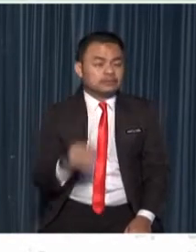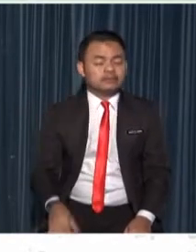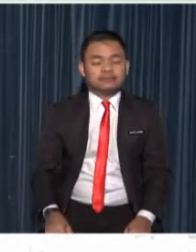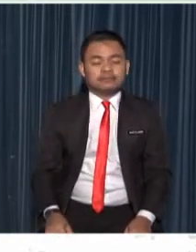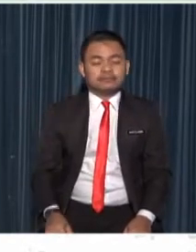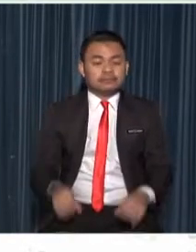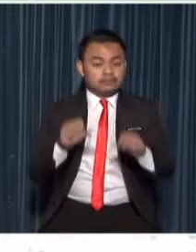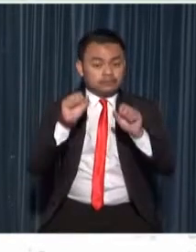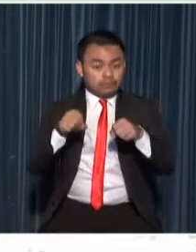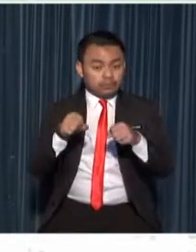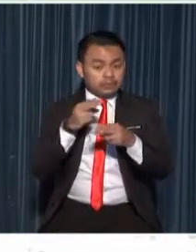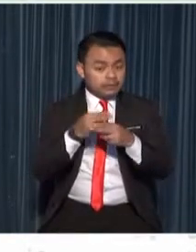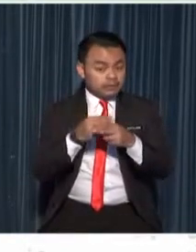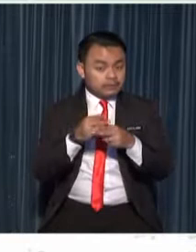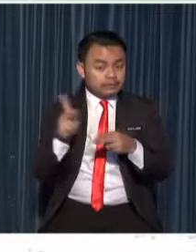you name the fruits